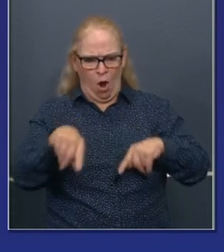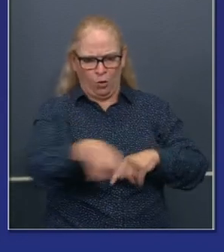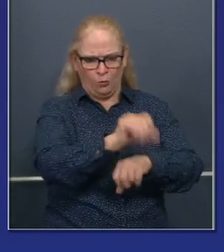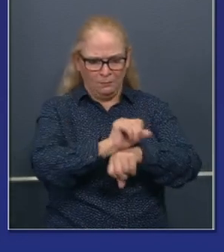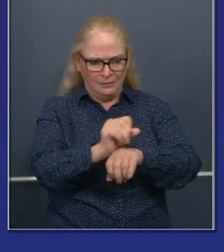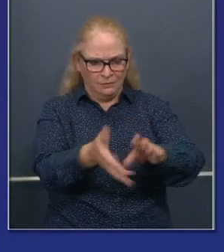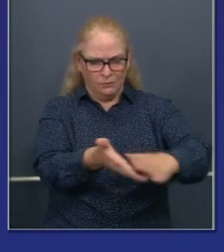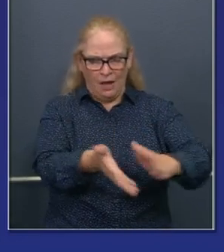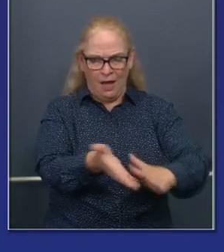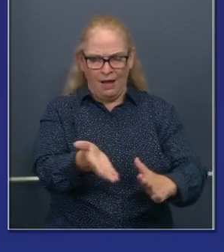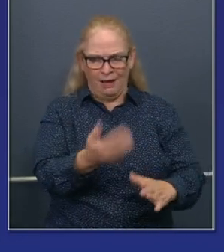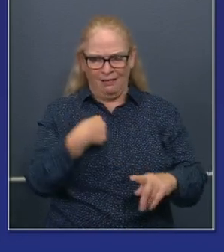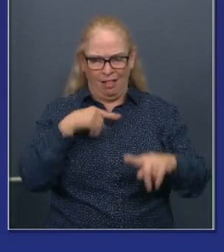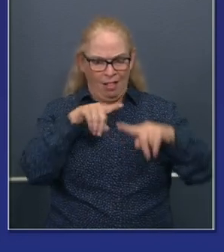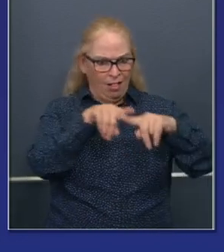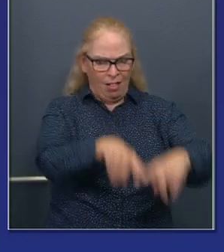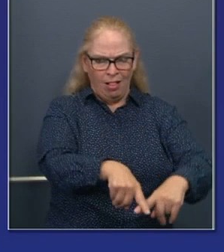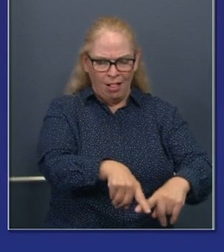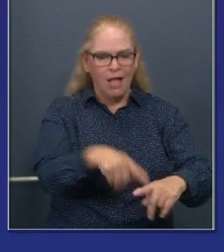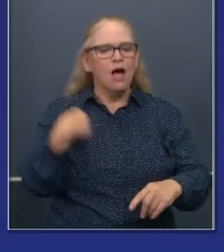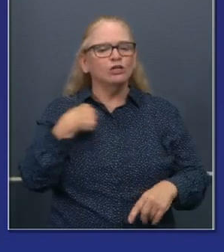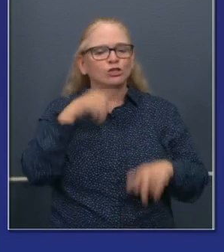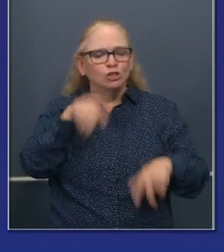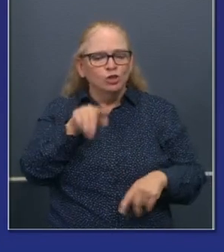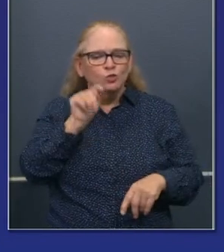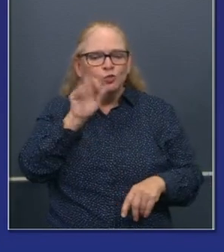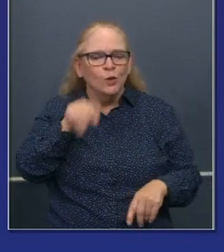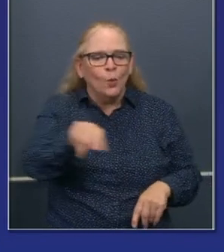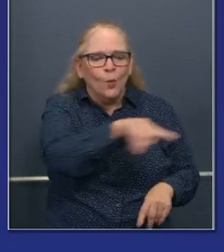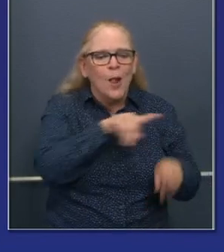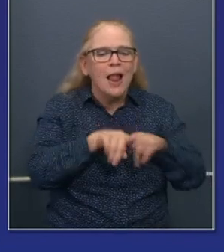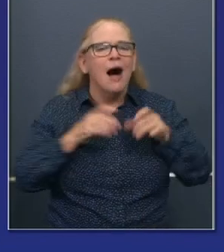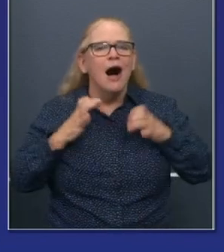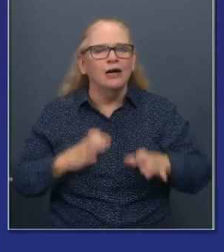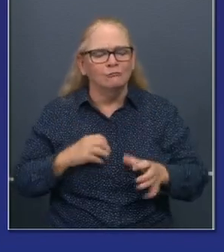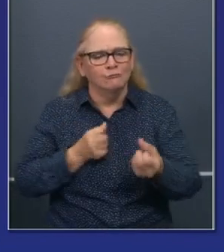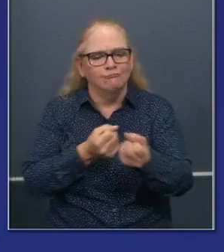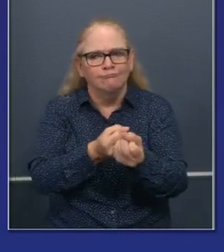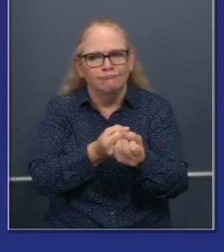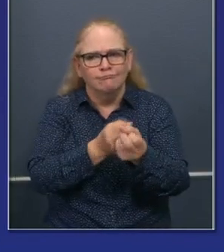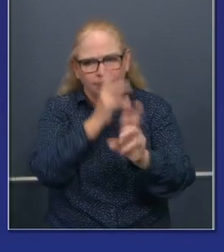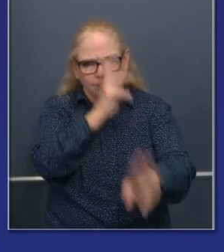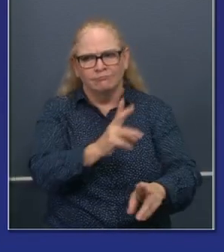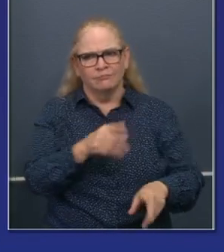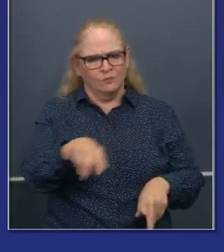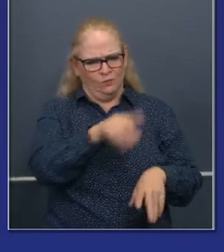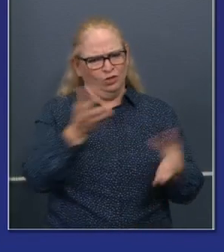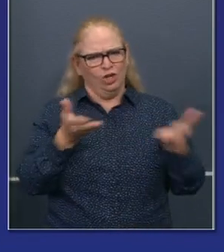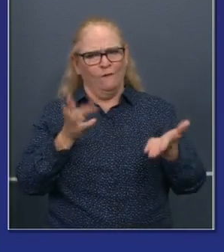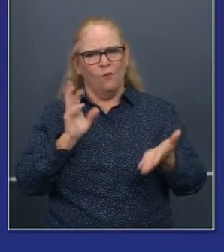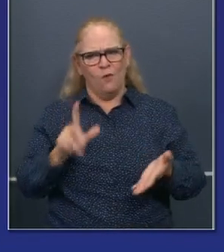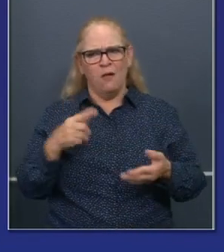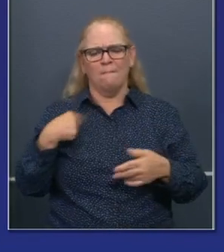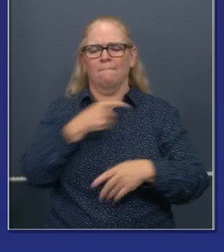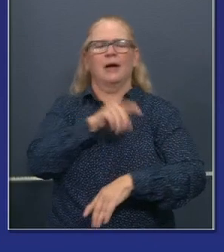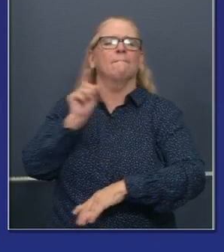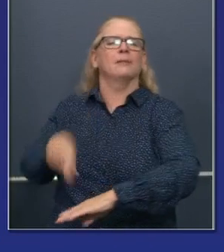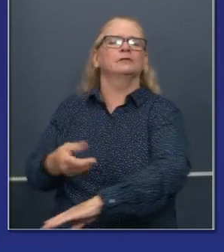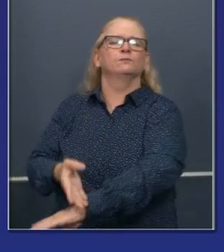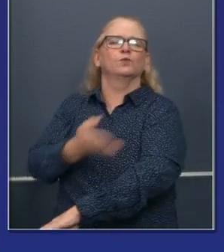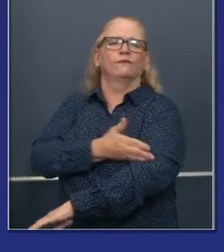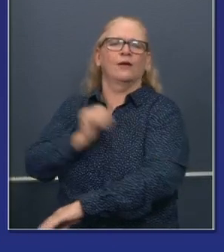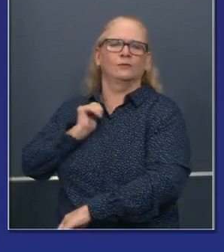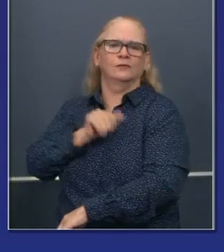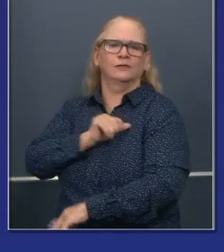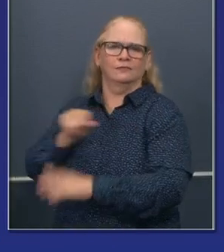the spectrum, large scale IT, even medium, small scale IT needs to be improved in this state. Uh, we need to get, well, we need to meet you